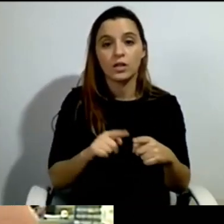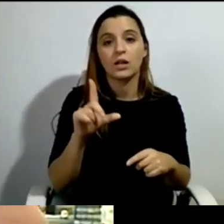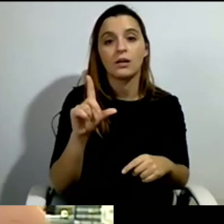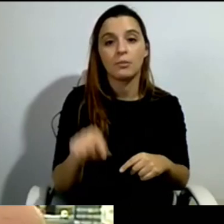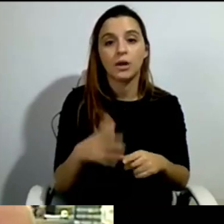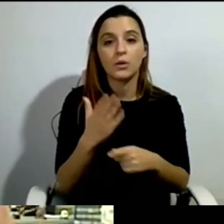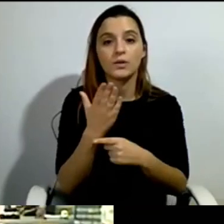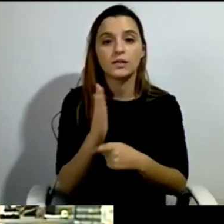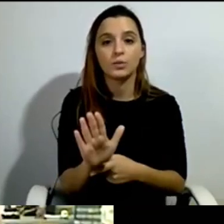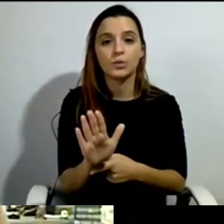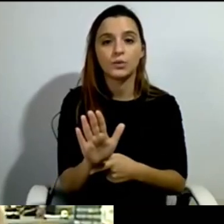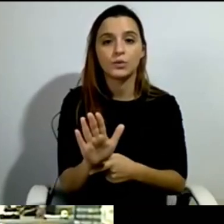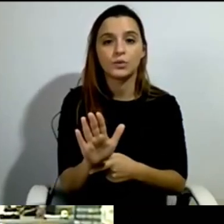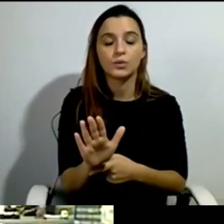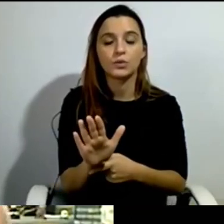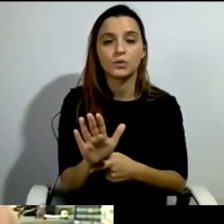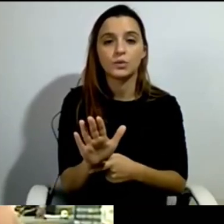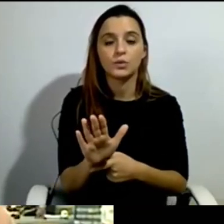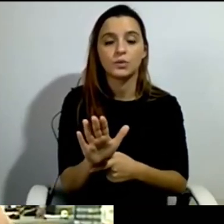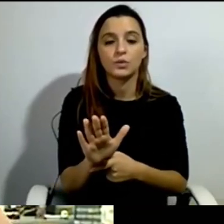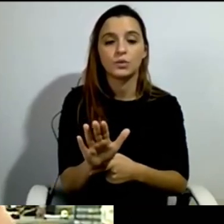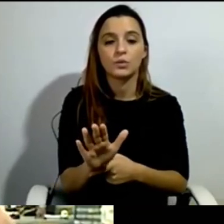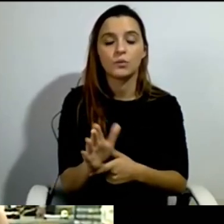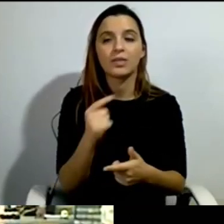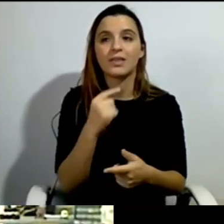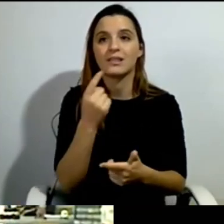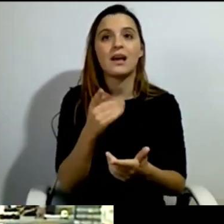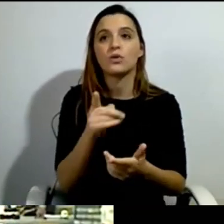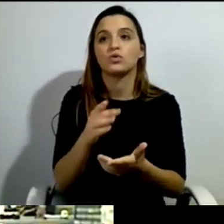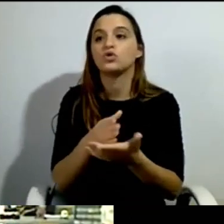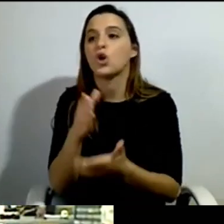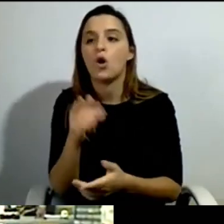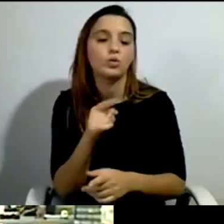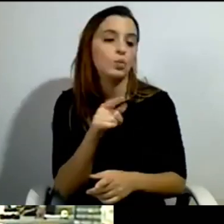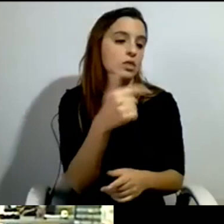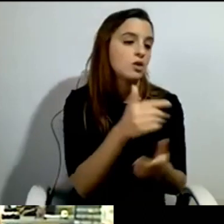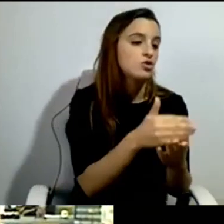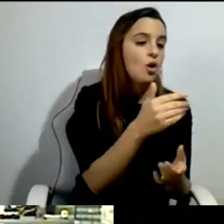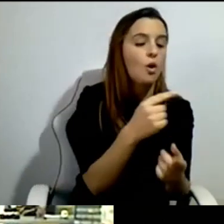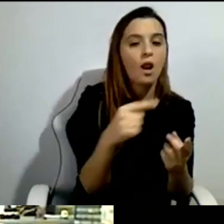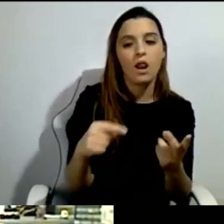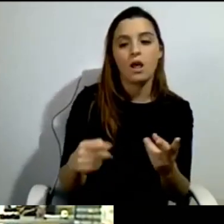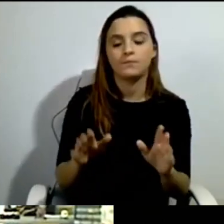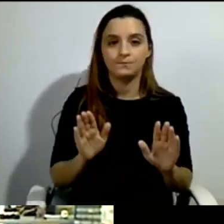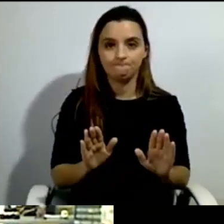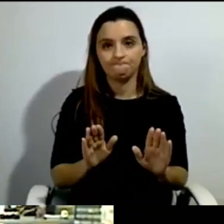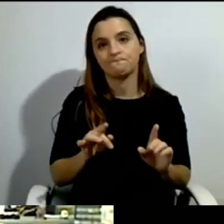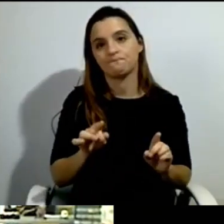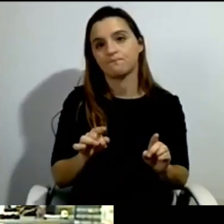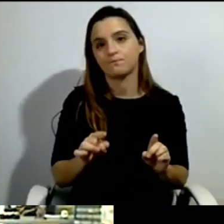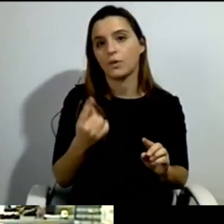know, you're only these and all the others can't, and so on. That was one major point, which we always cared for very